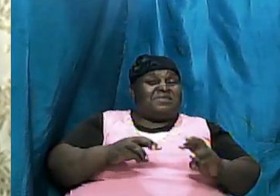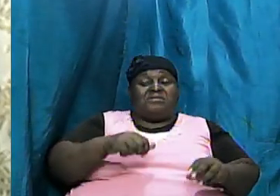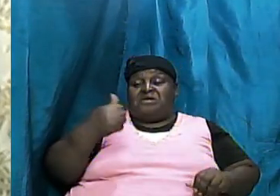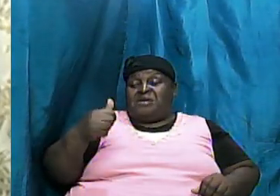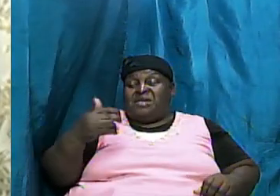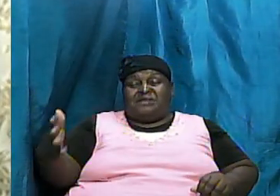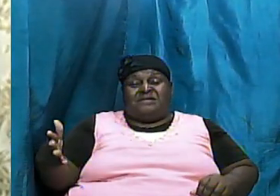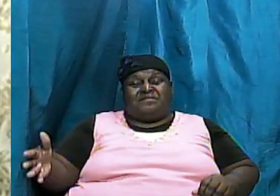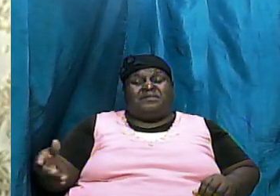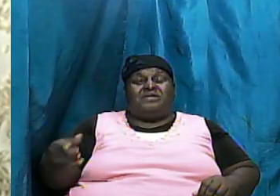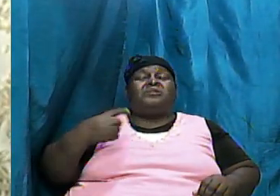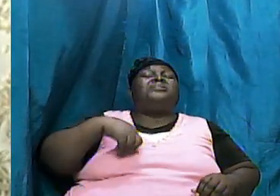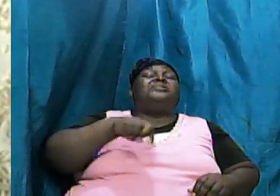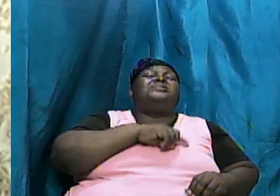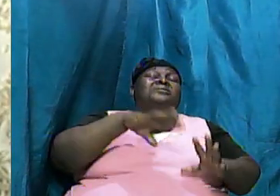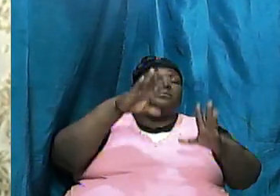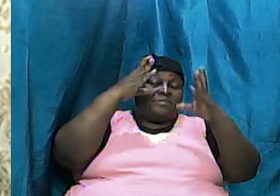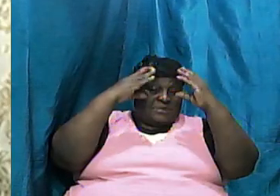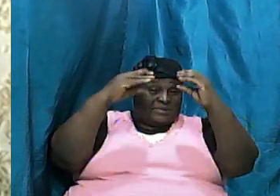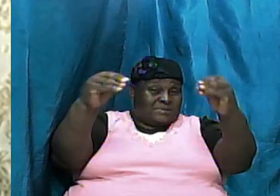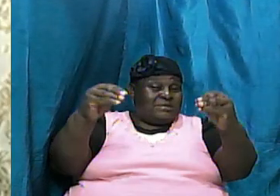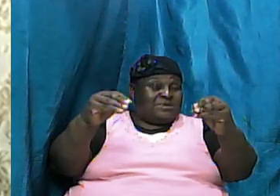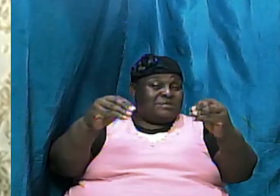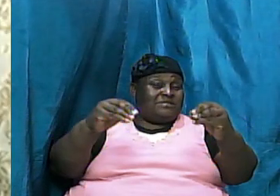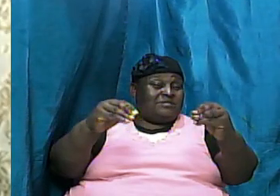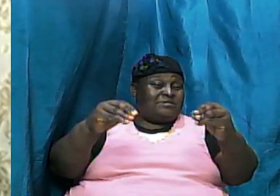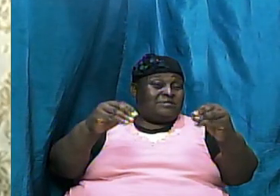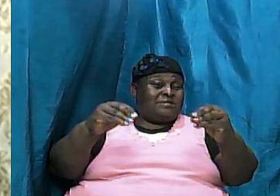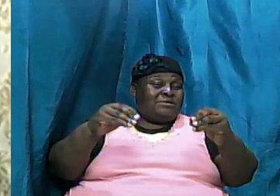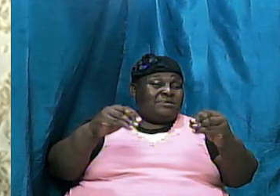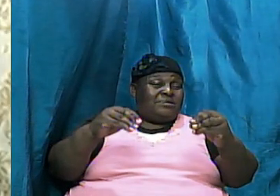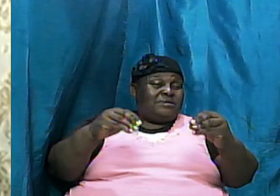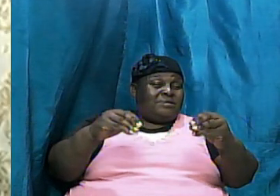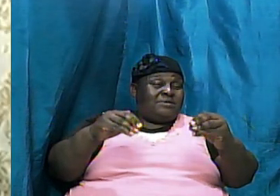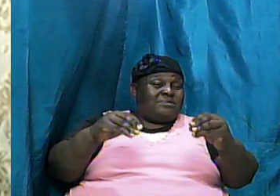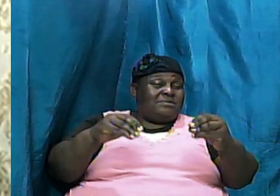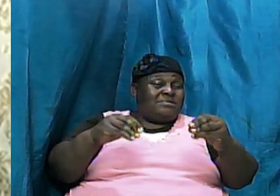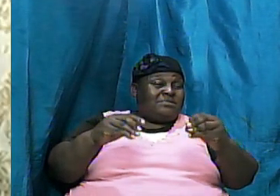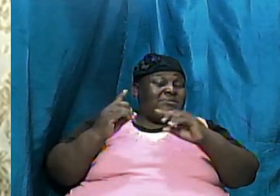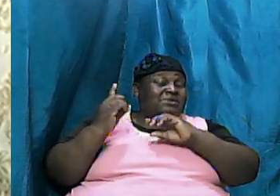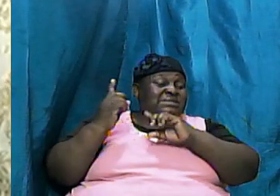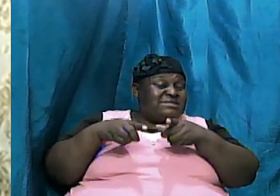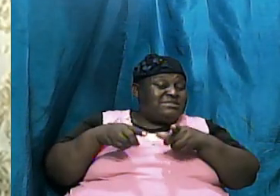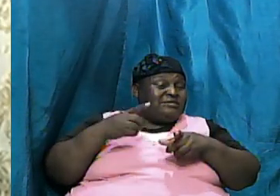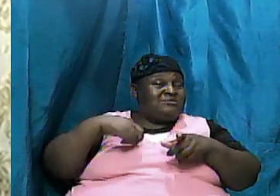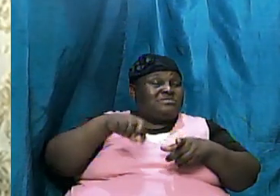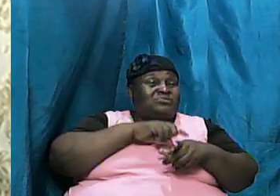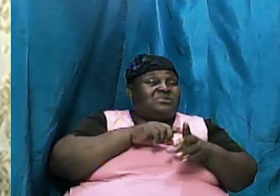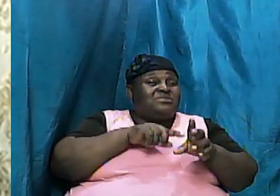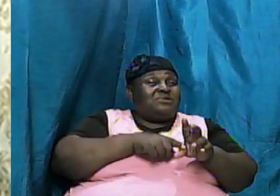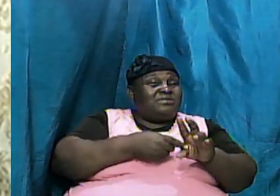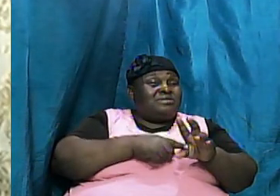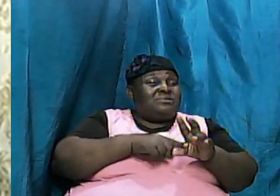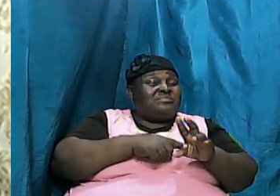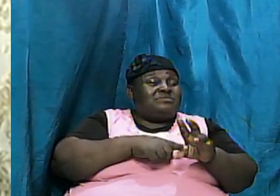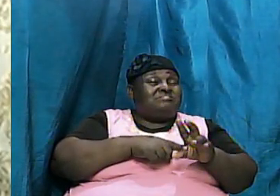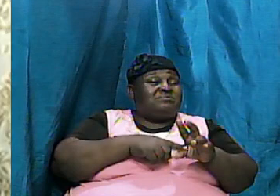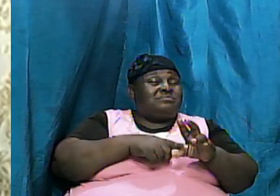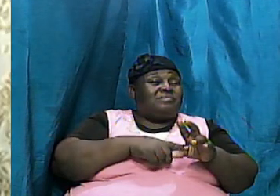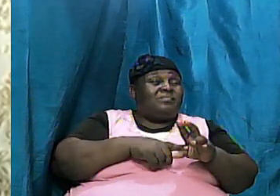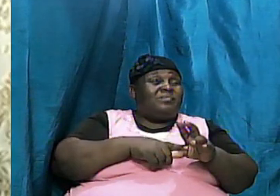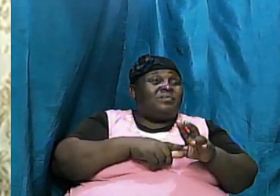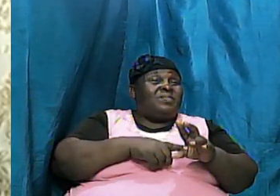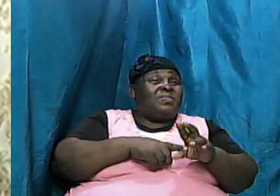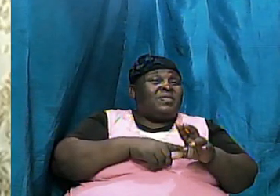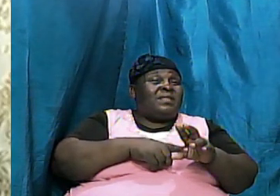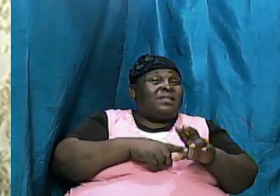that we are teaching and since we are going to we have started this subject area in Genesis then